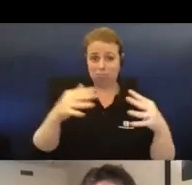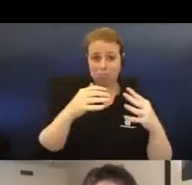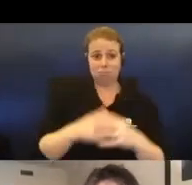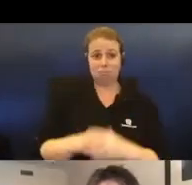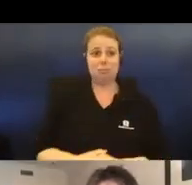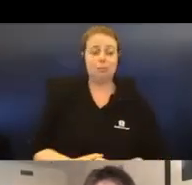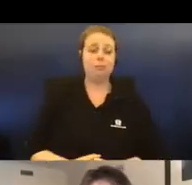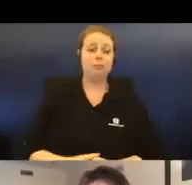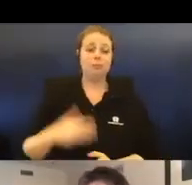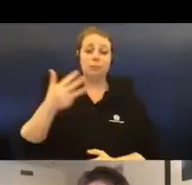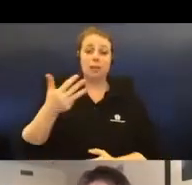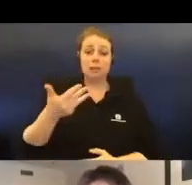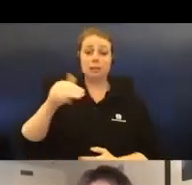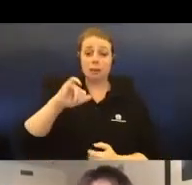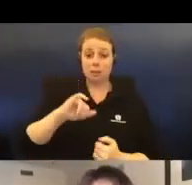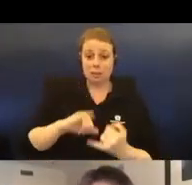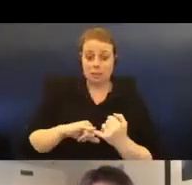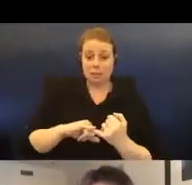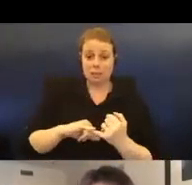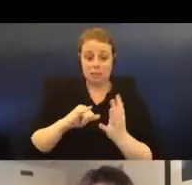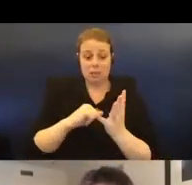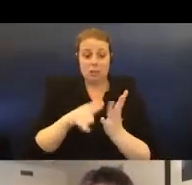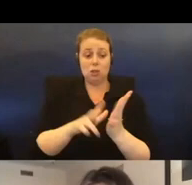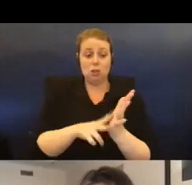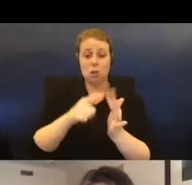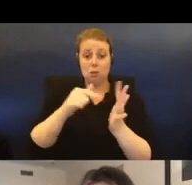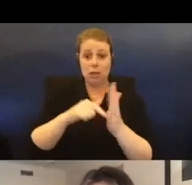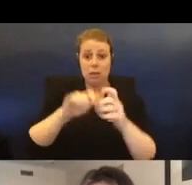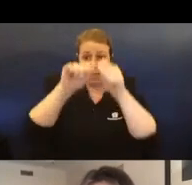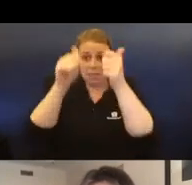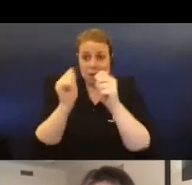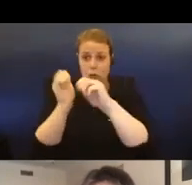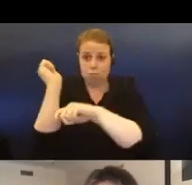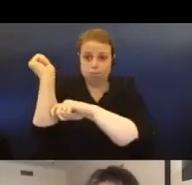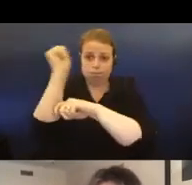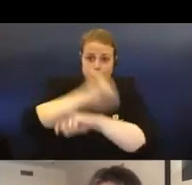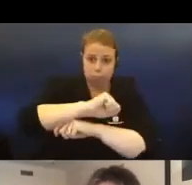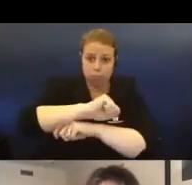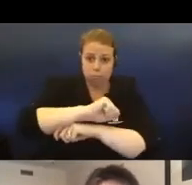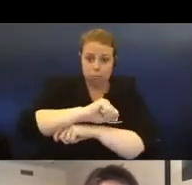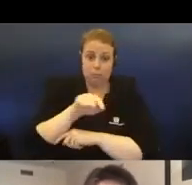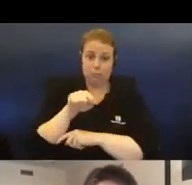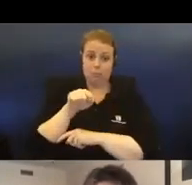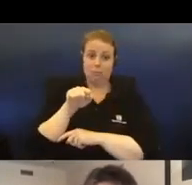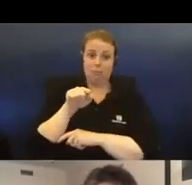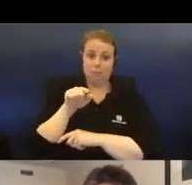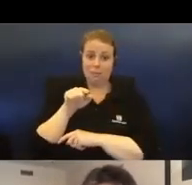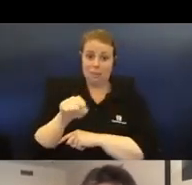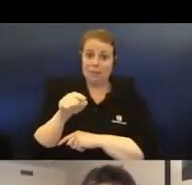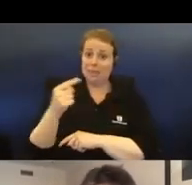1990 is when Soviet monuments were toppled. These are the Tokuridze's monuments that we saw earlier.